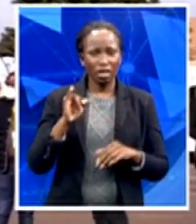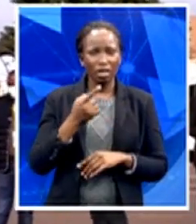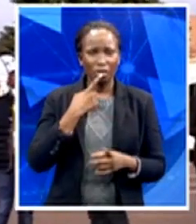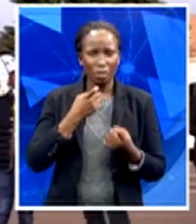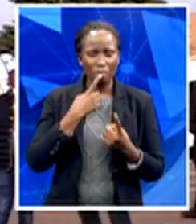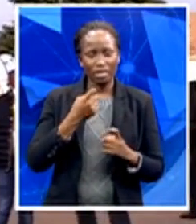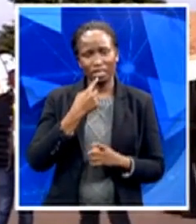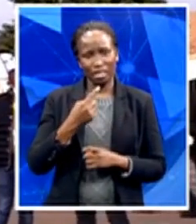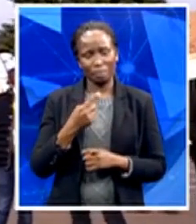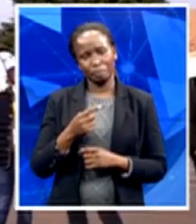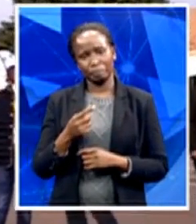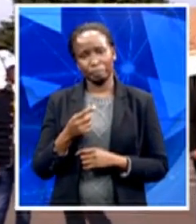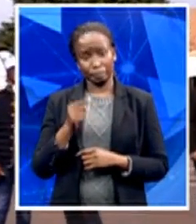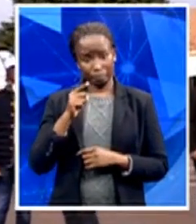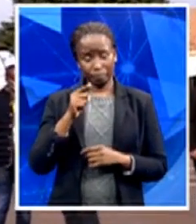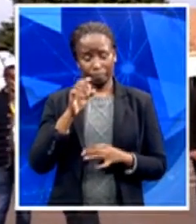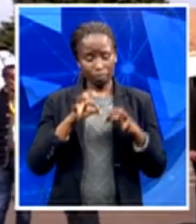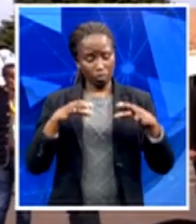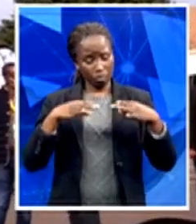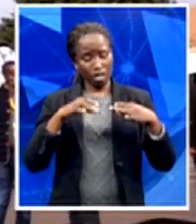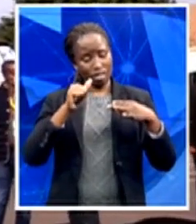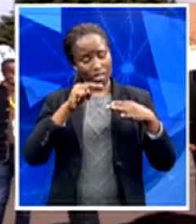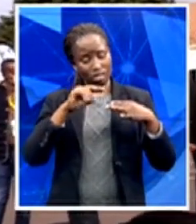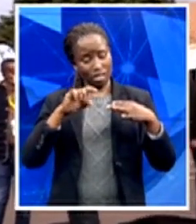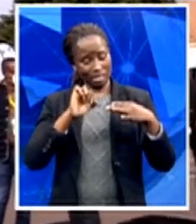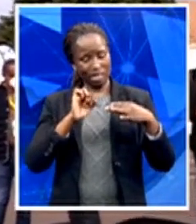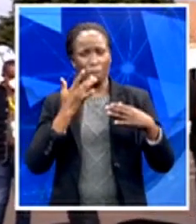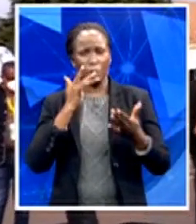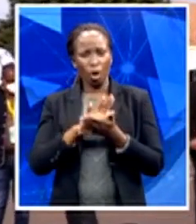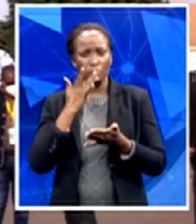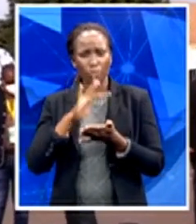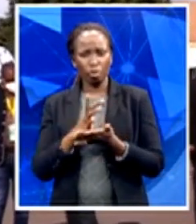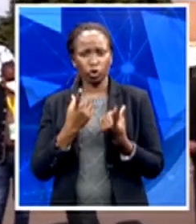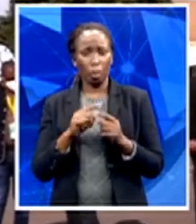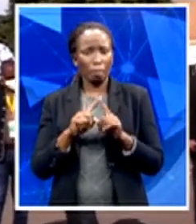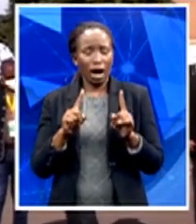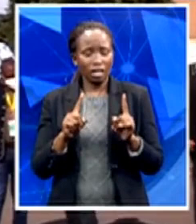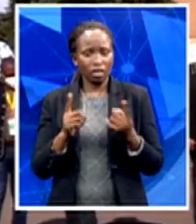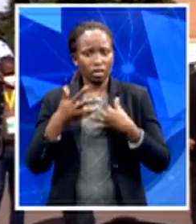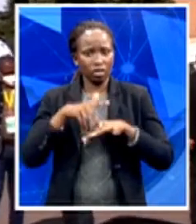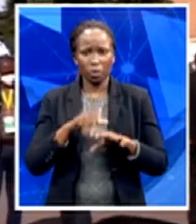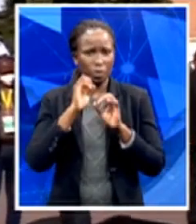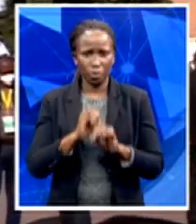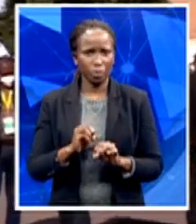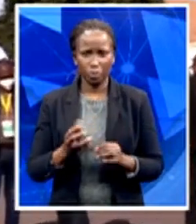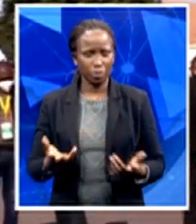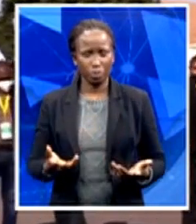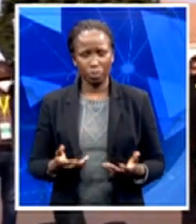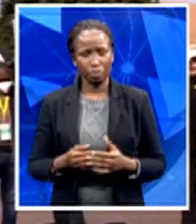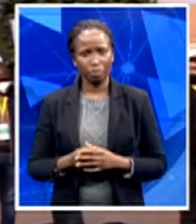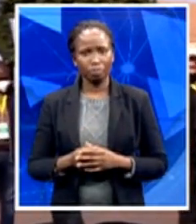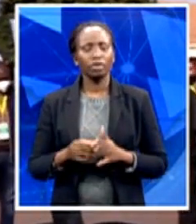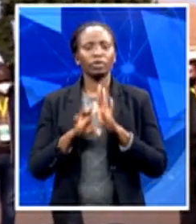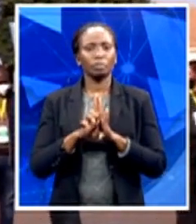not fulfilling its promise to young people to say those who want to access higher education can do so.